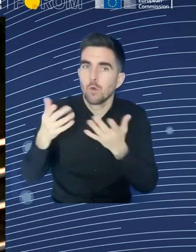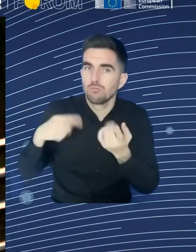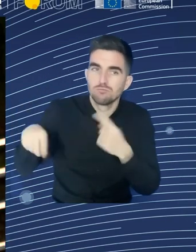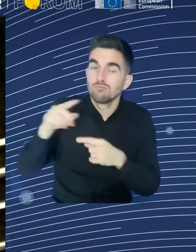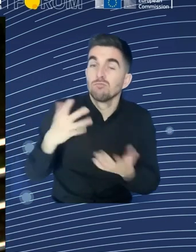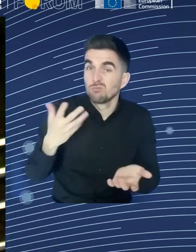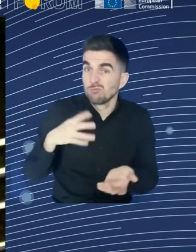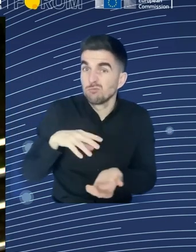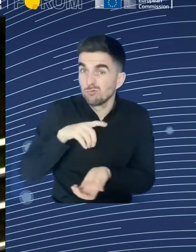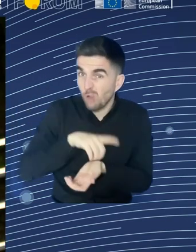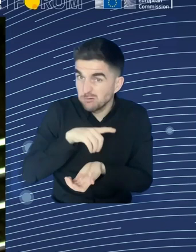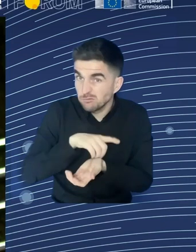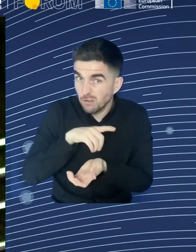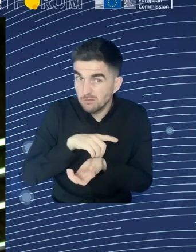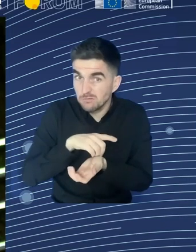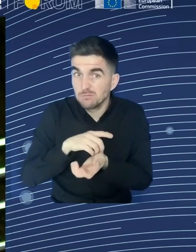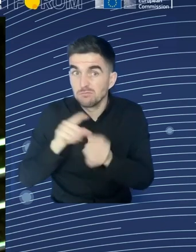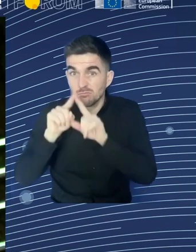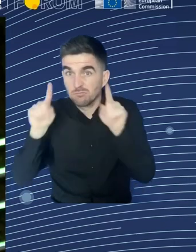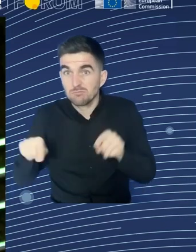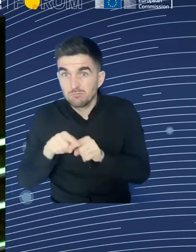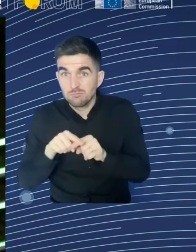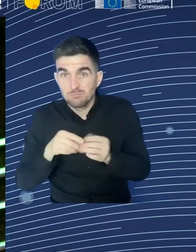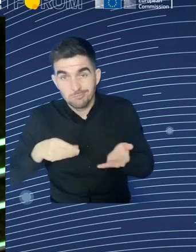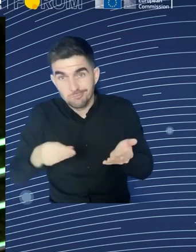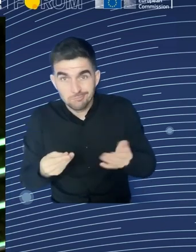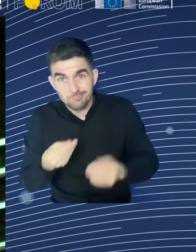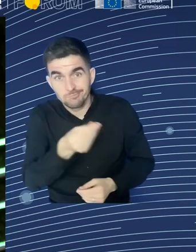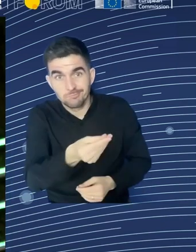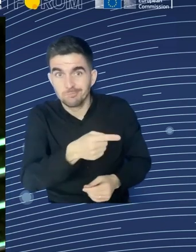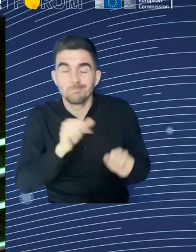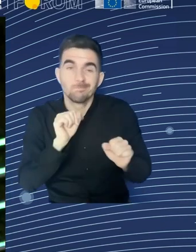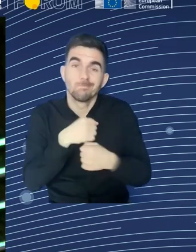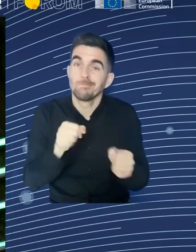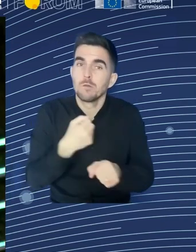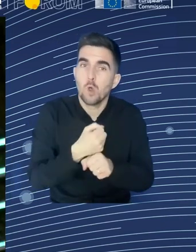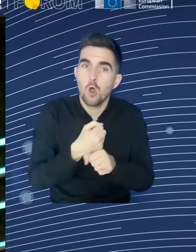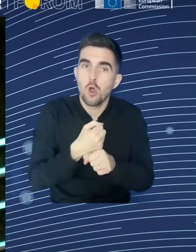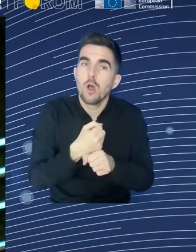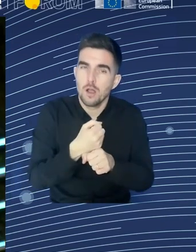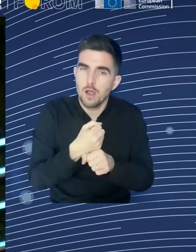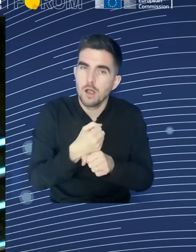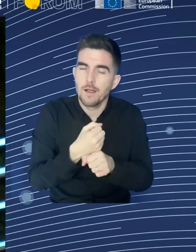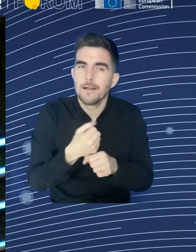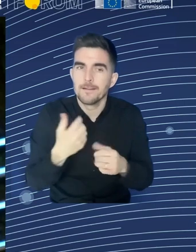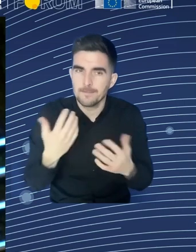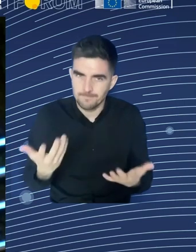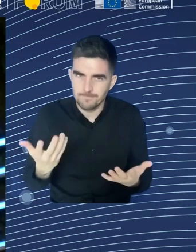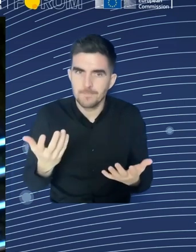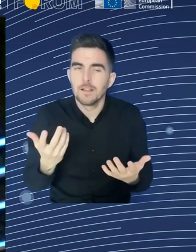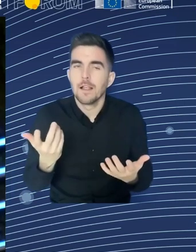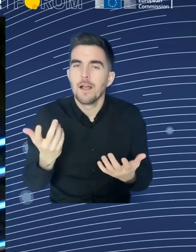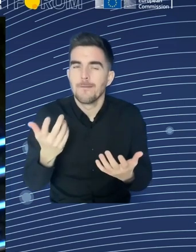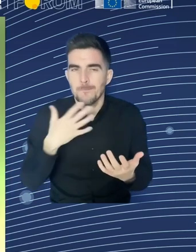is no in-between. So we try to see also have a mind-shift within the doctors that they can see together with their